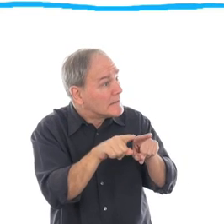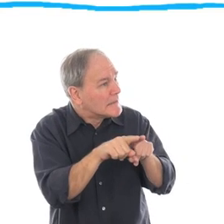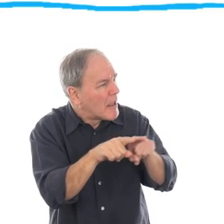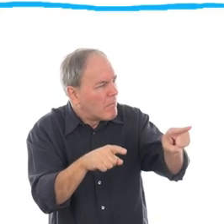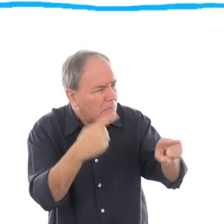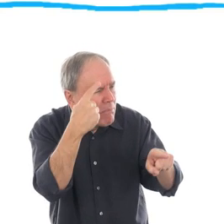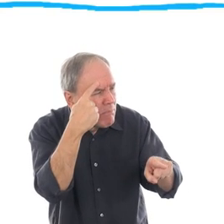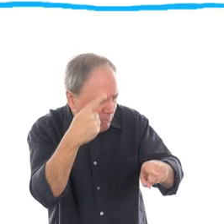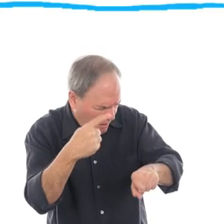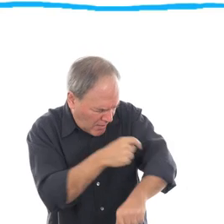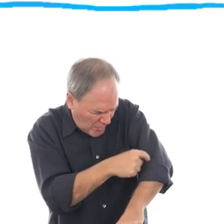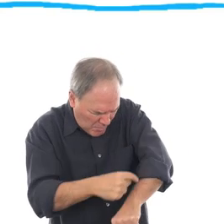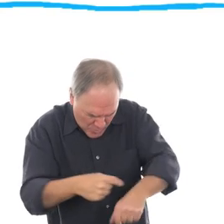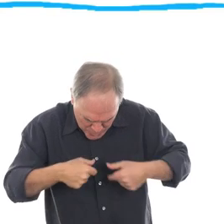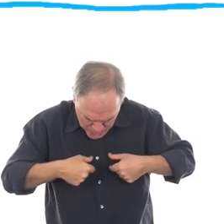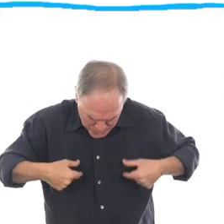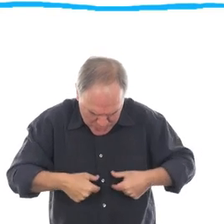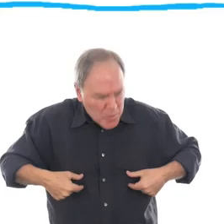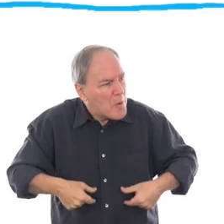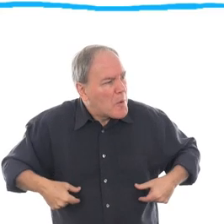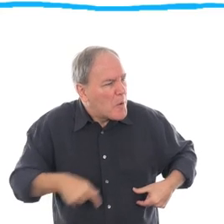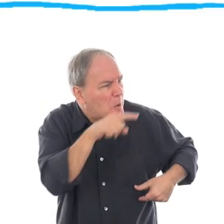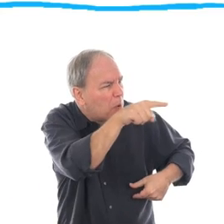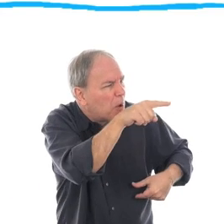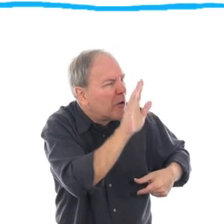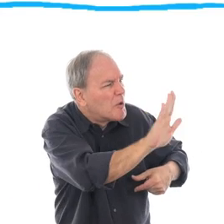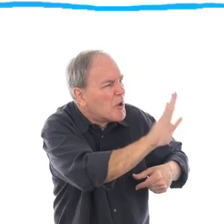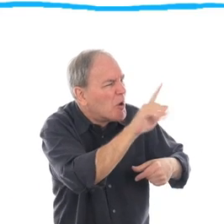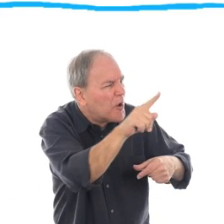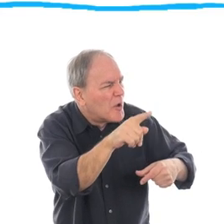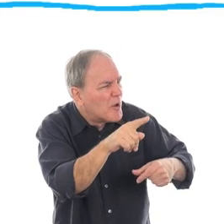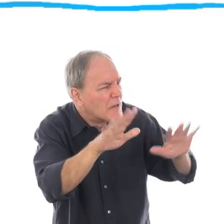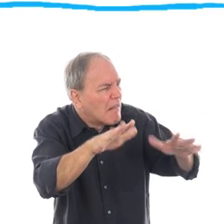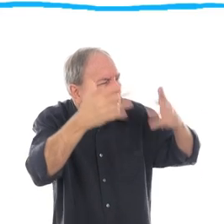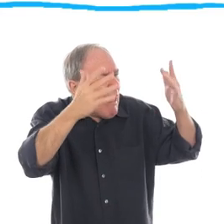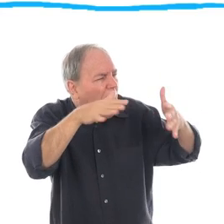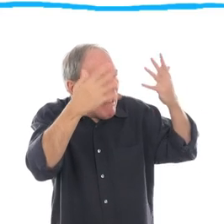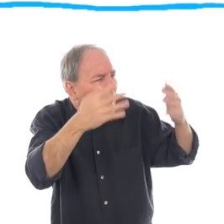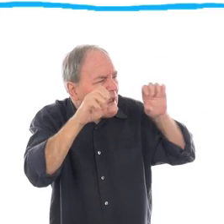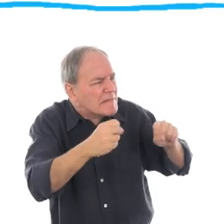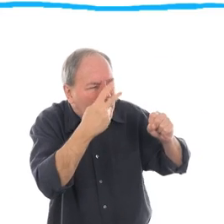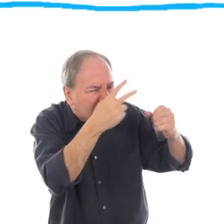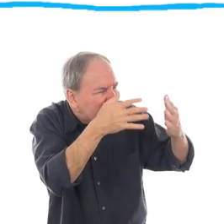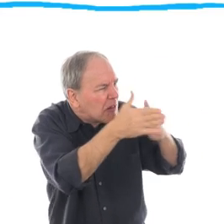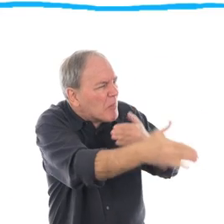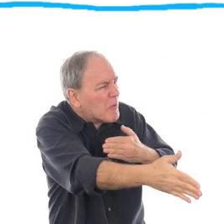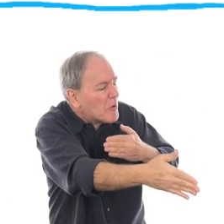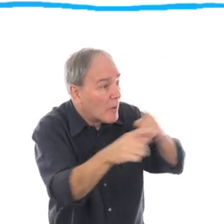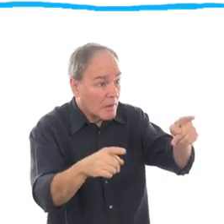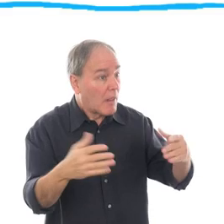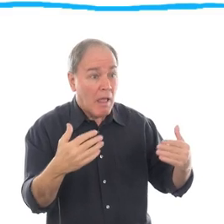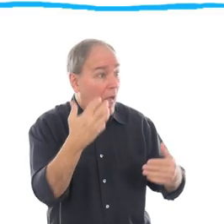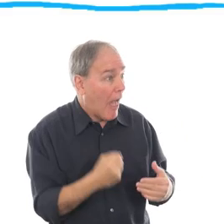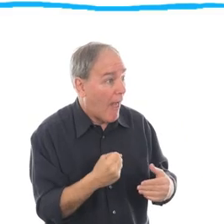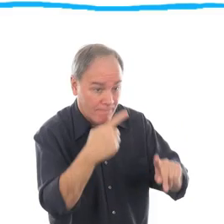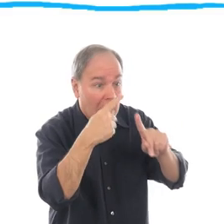been made of crystal and they actually shine and look transparent and all that stuff. And have